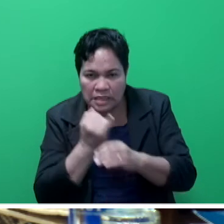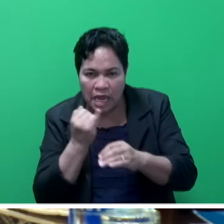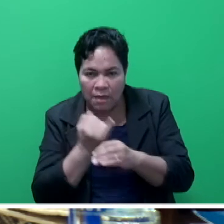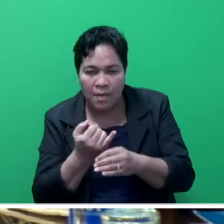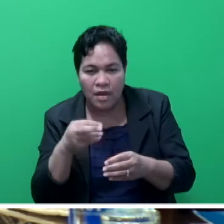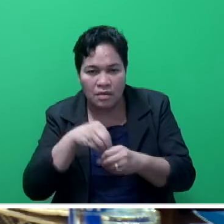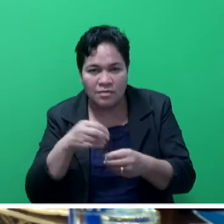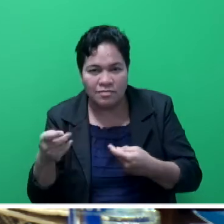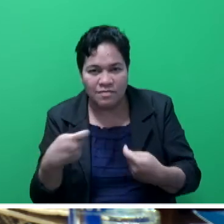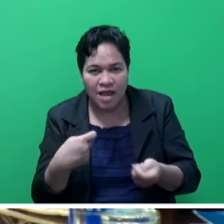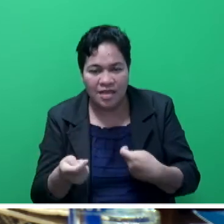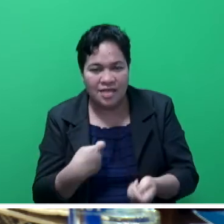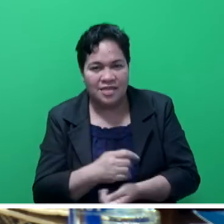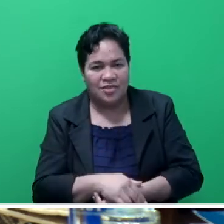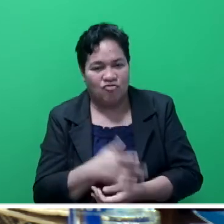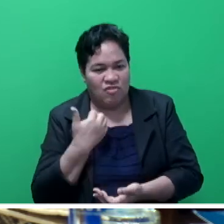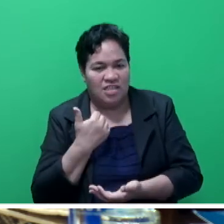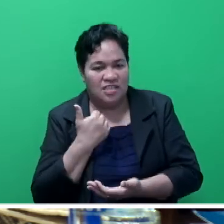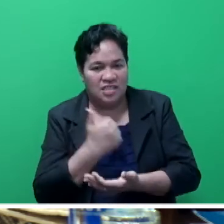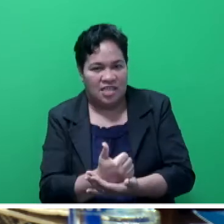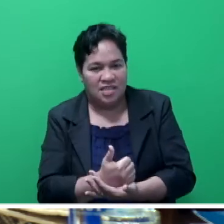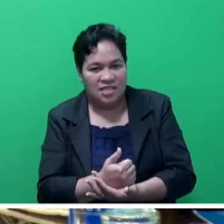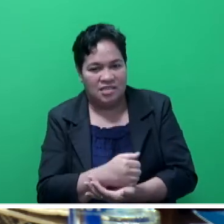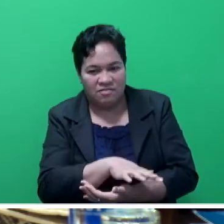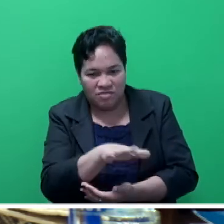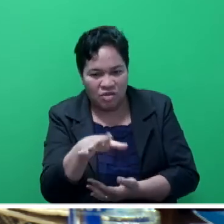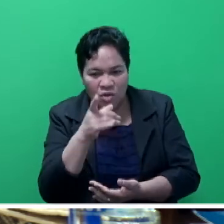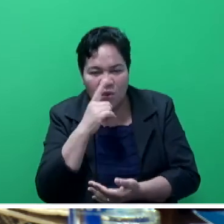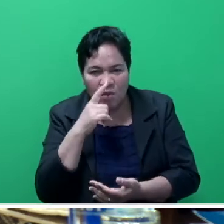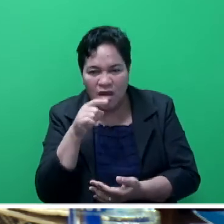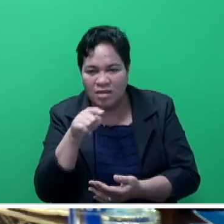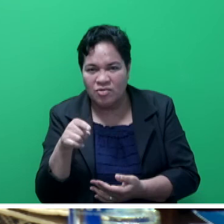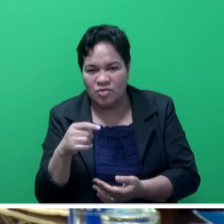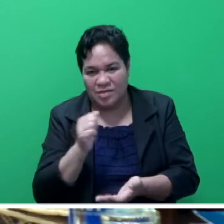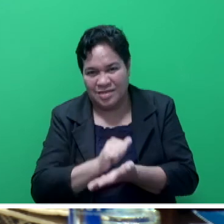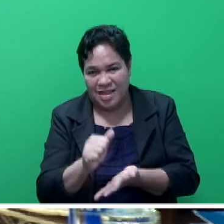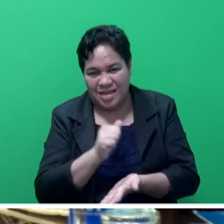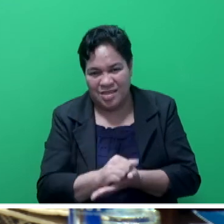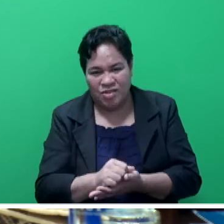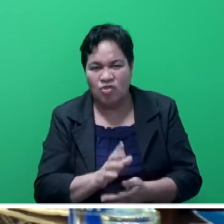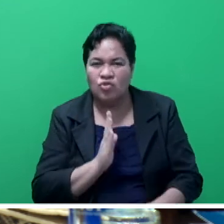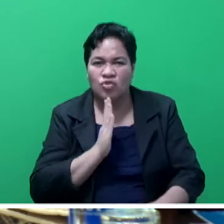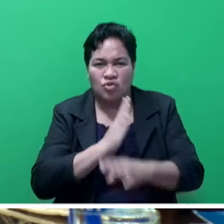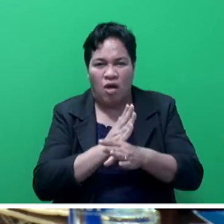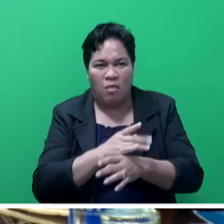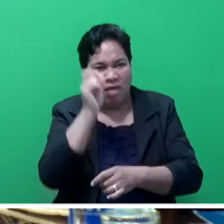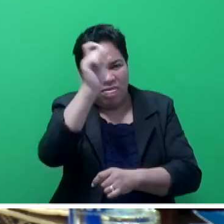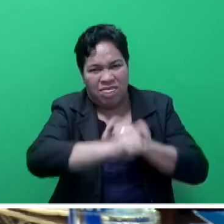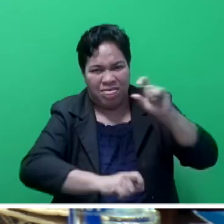market, assist in dispute resolution amongst market vendors, and reduce vandalism and break-ins.